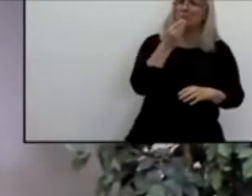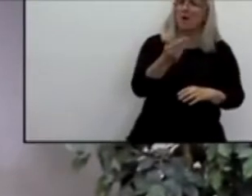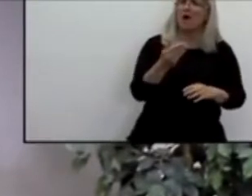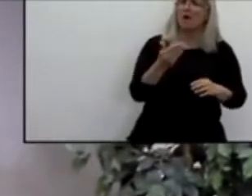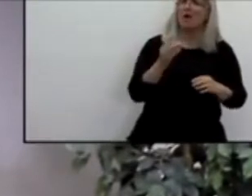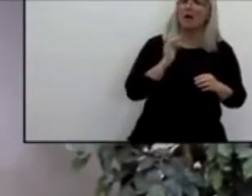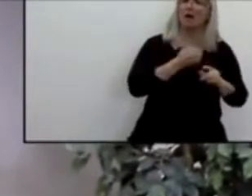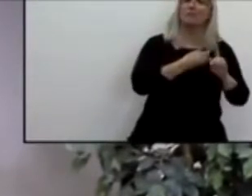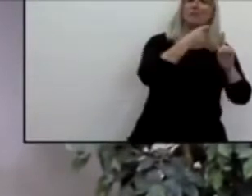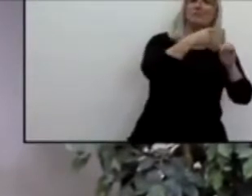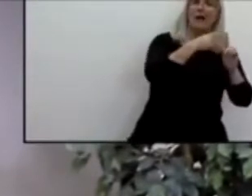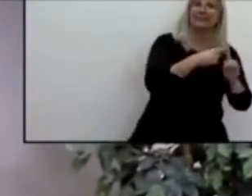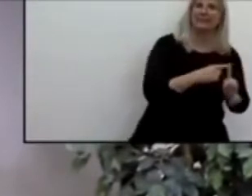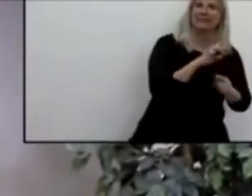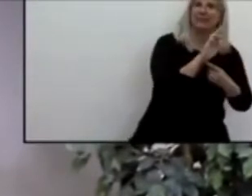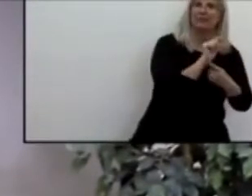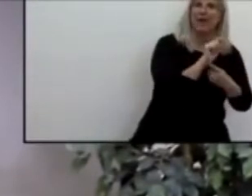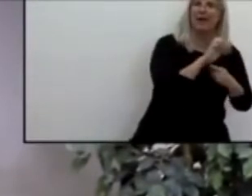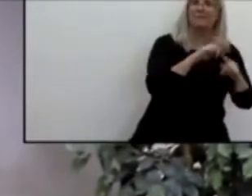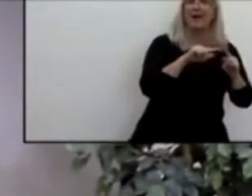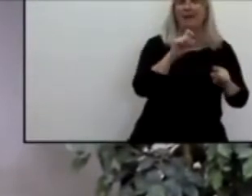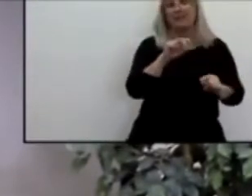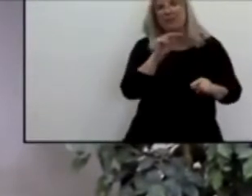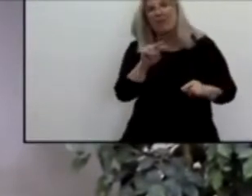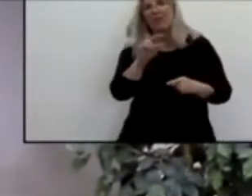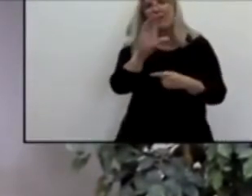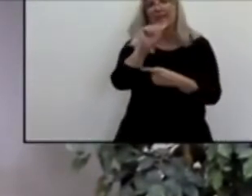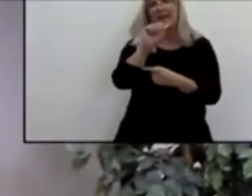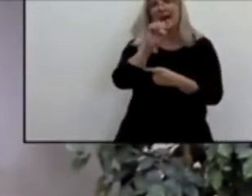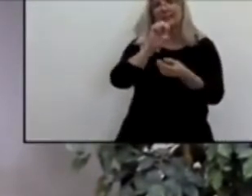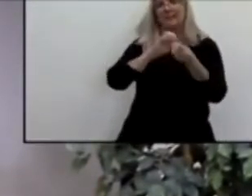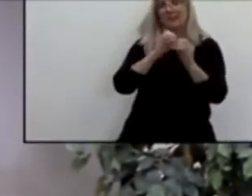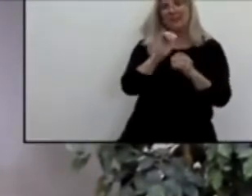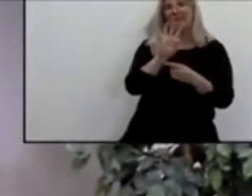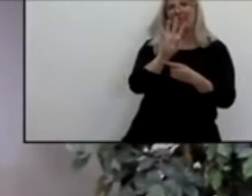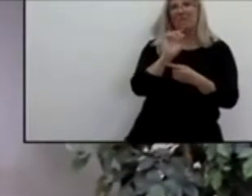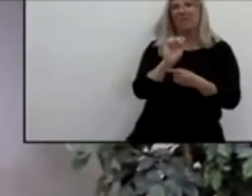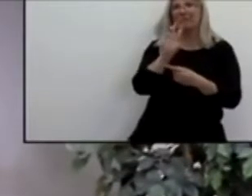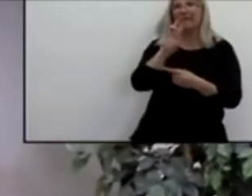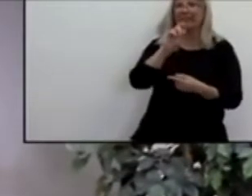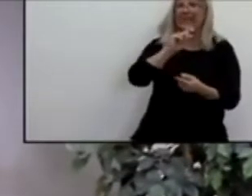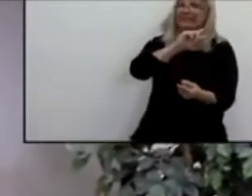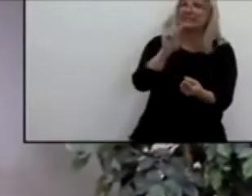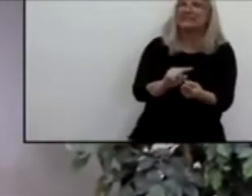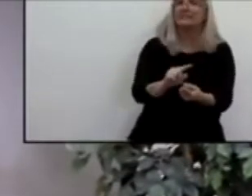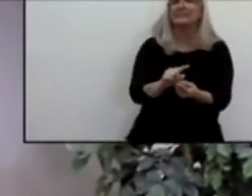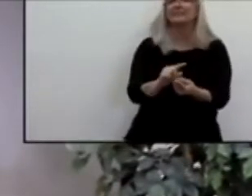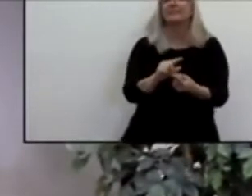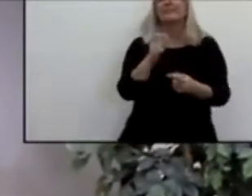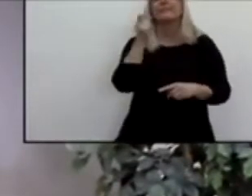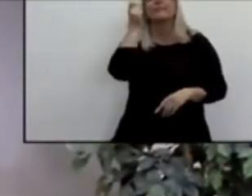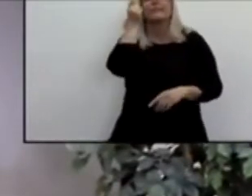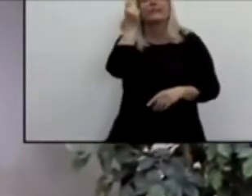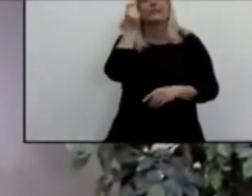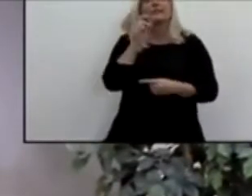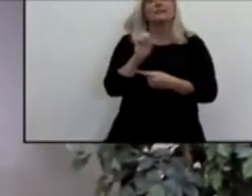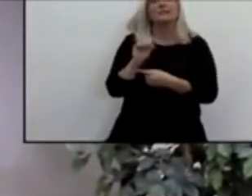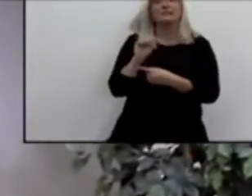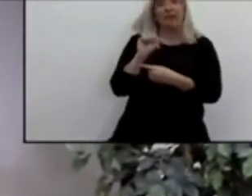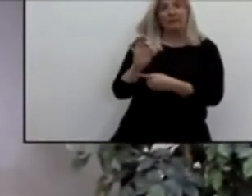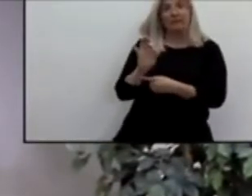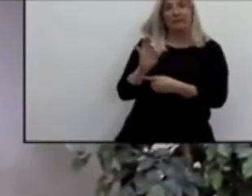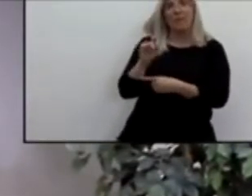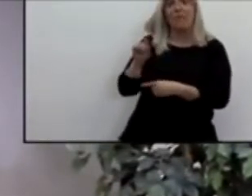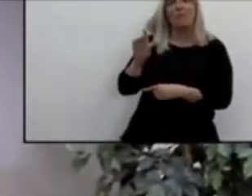numbers that are the issue here. So San Francisco's unadjusted case number is 5.3,